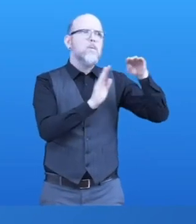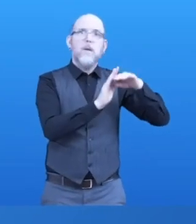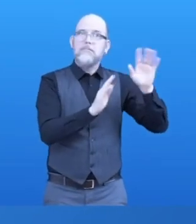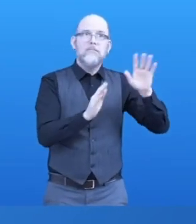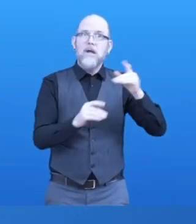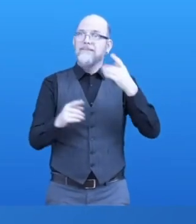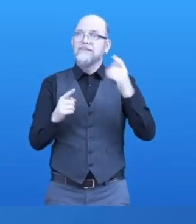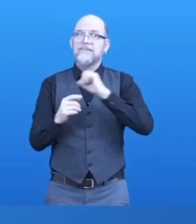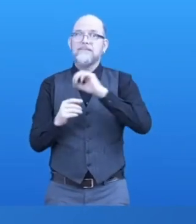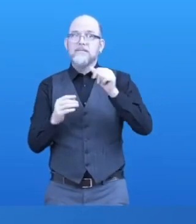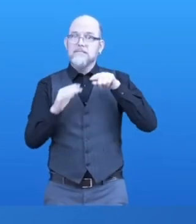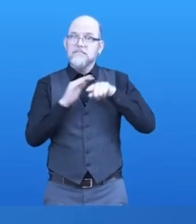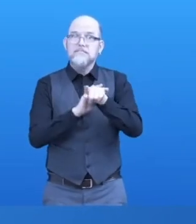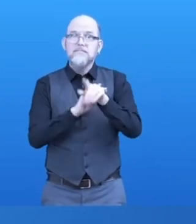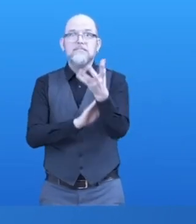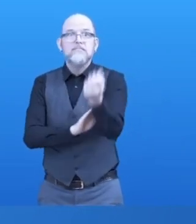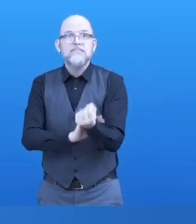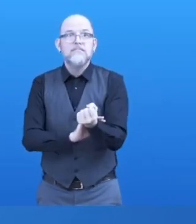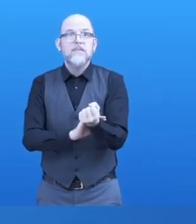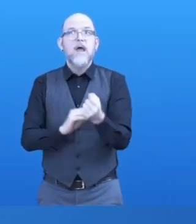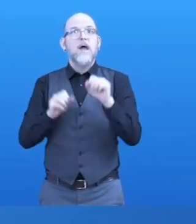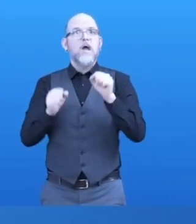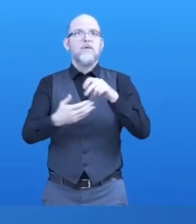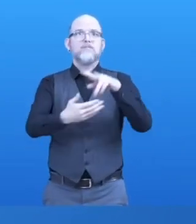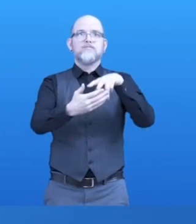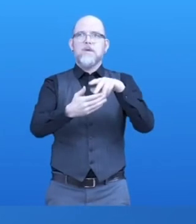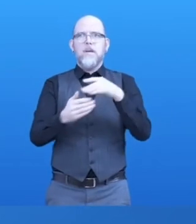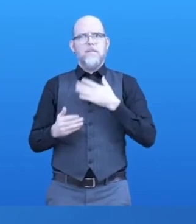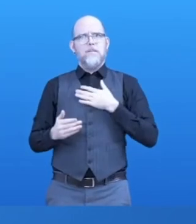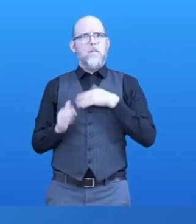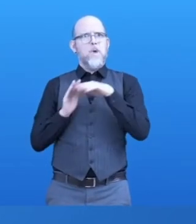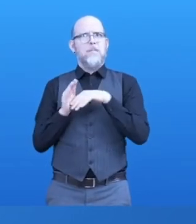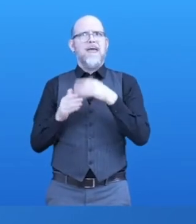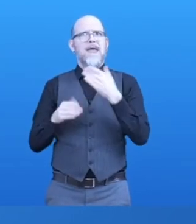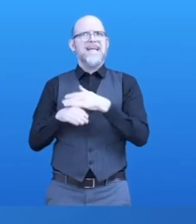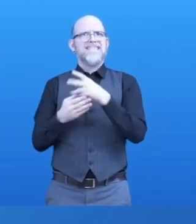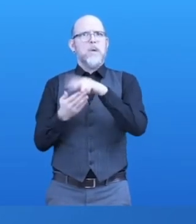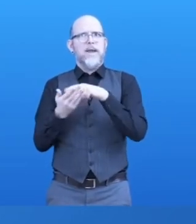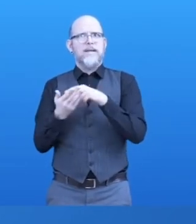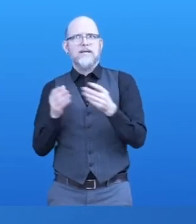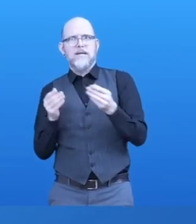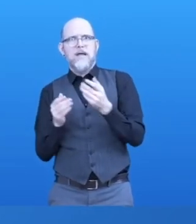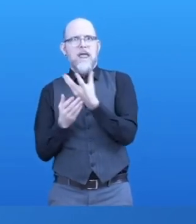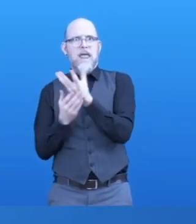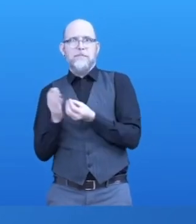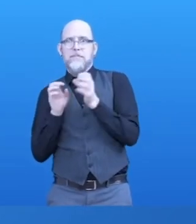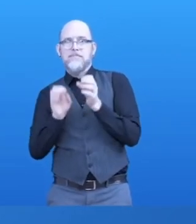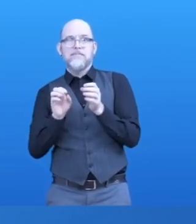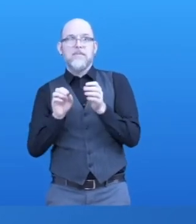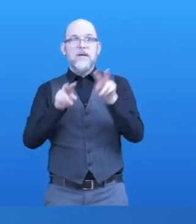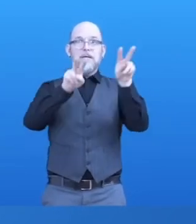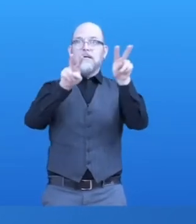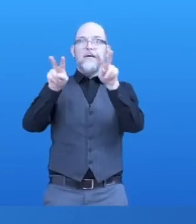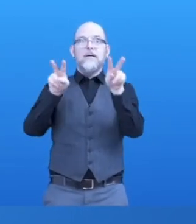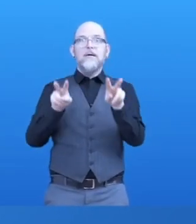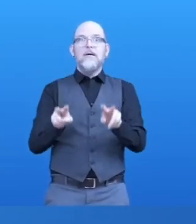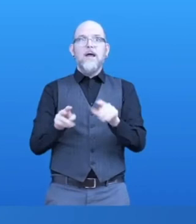users are able to get help for any web content in real time. The help is rendered directly